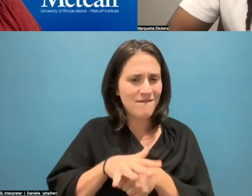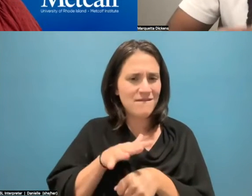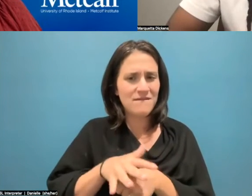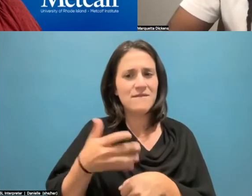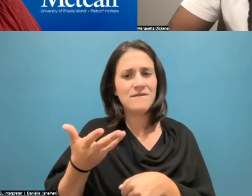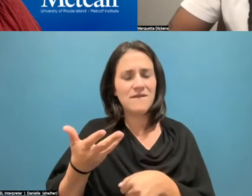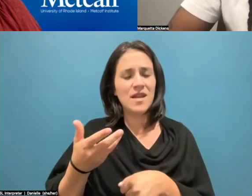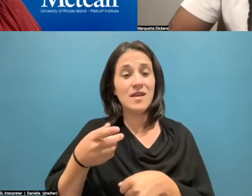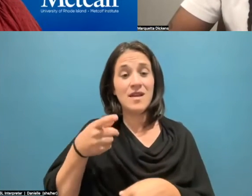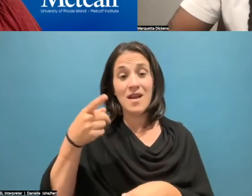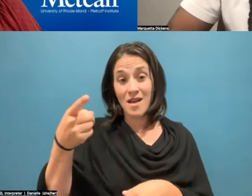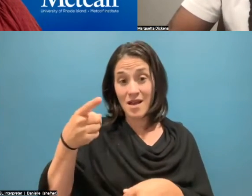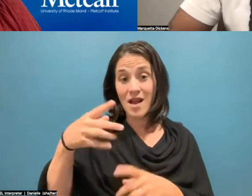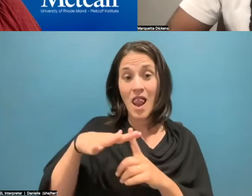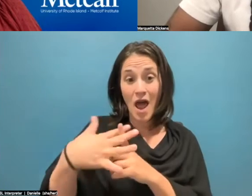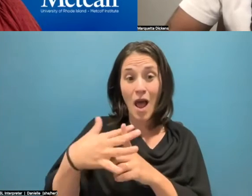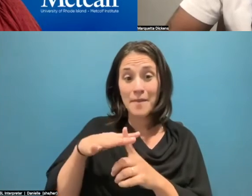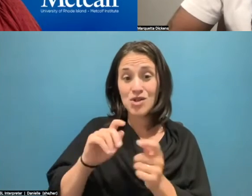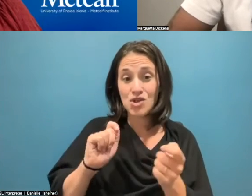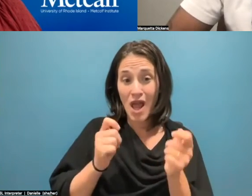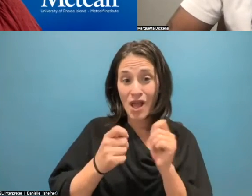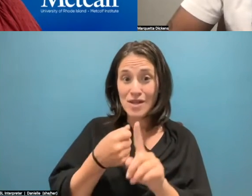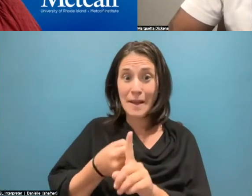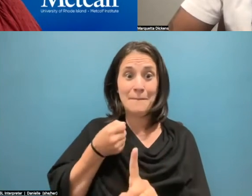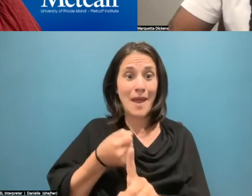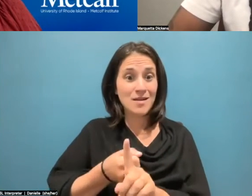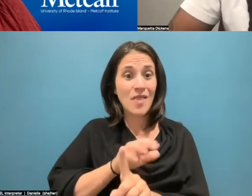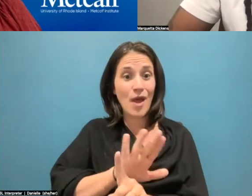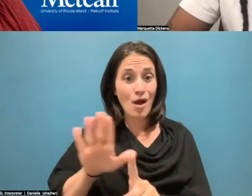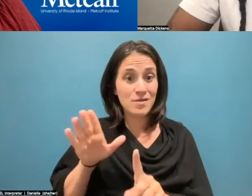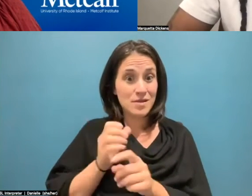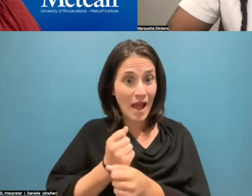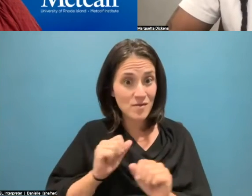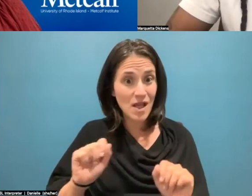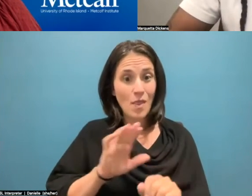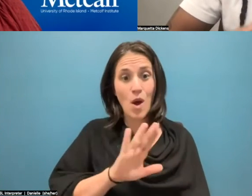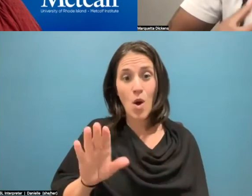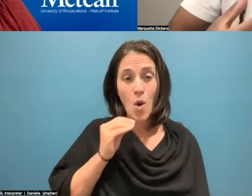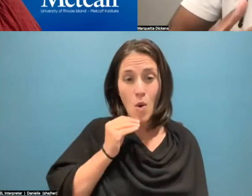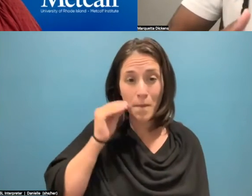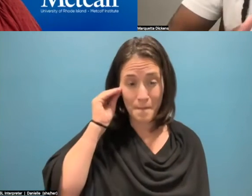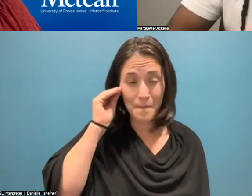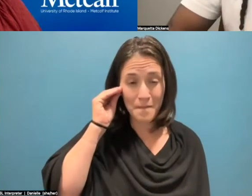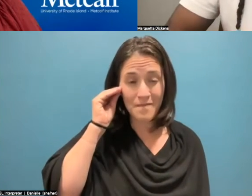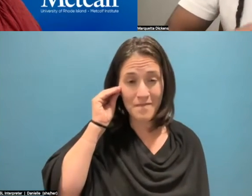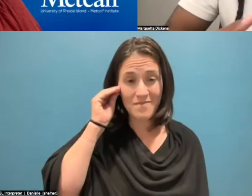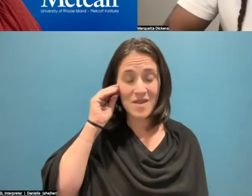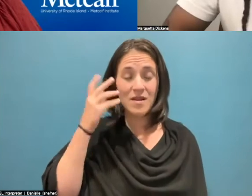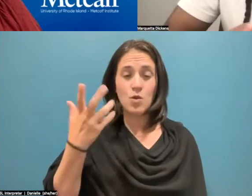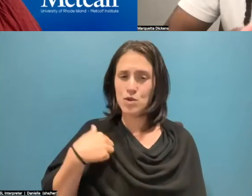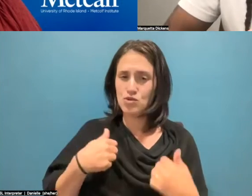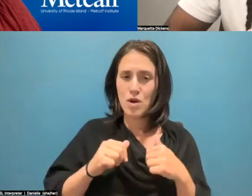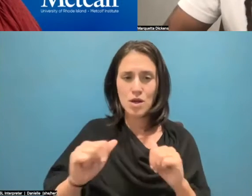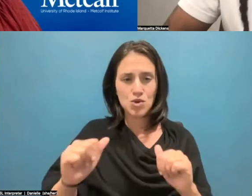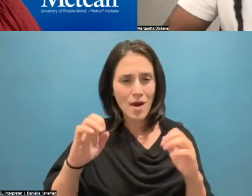also impacting their physiological needs. It threatens their safety, threatens their home, so on and so forth. And so we're trying to educate